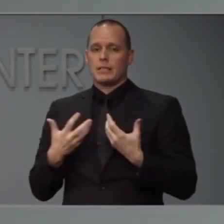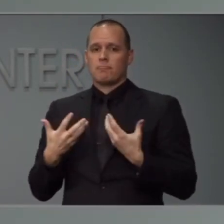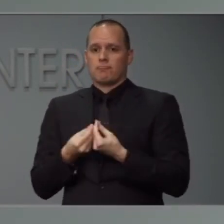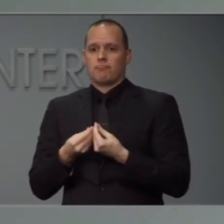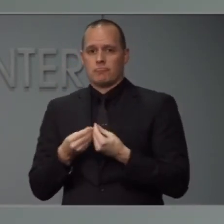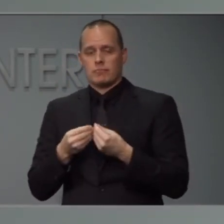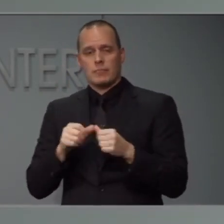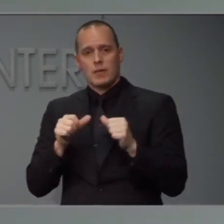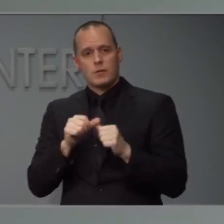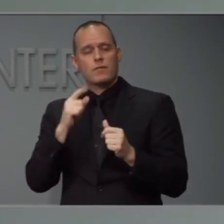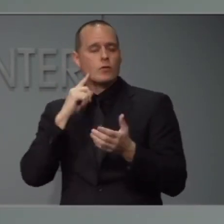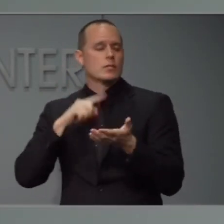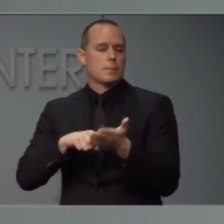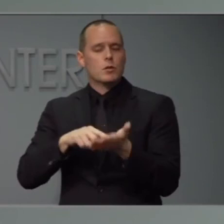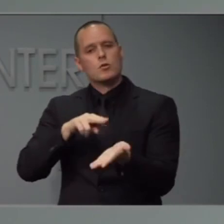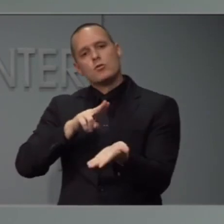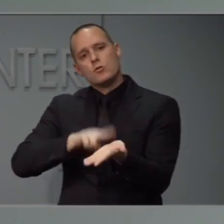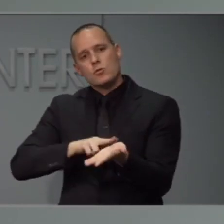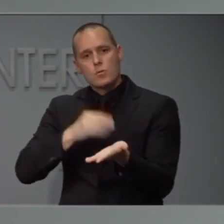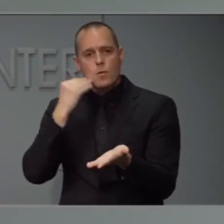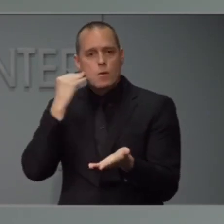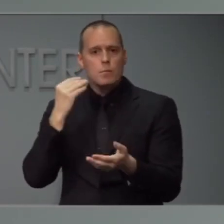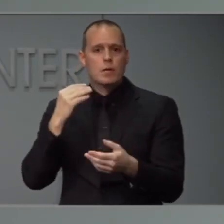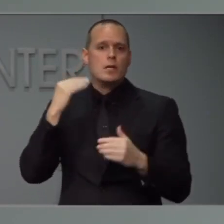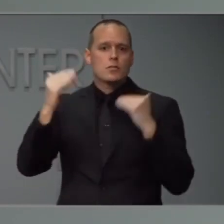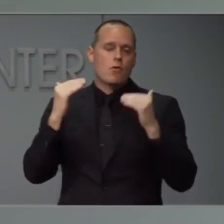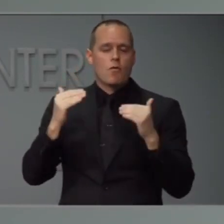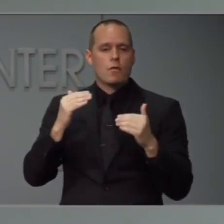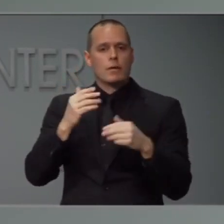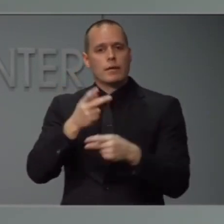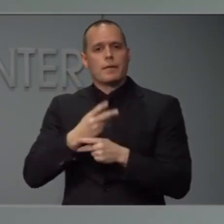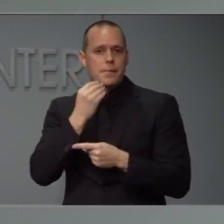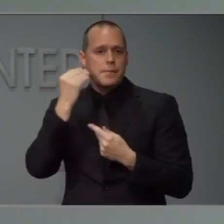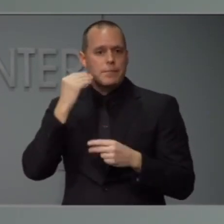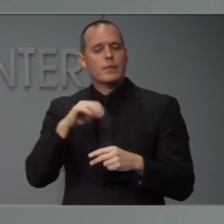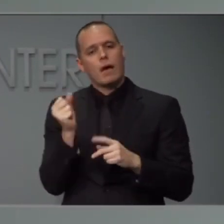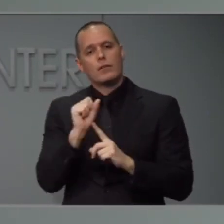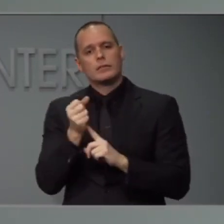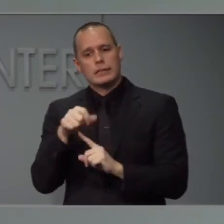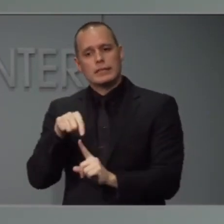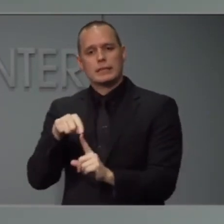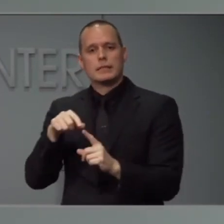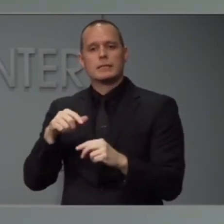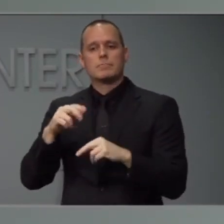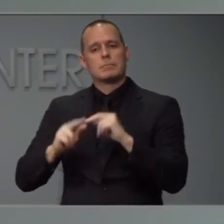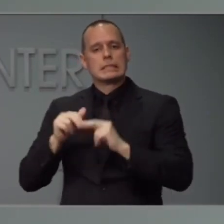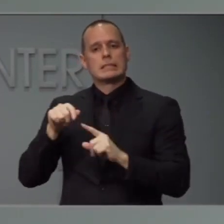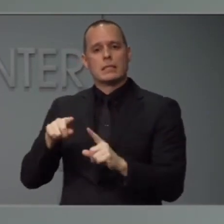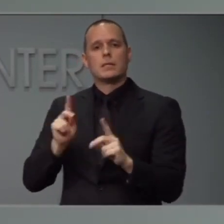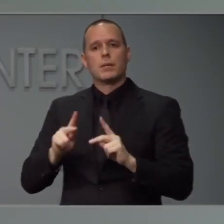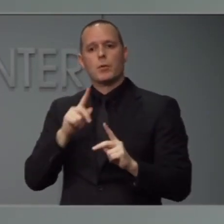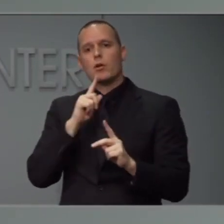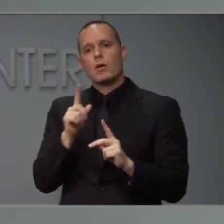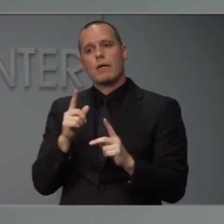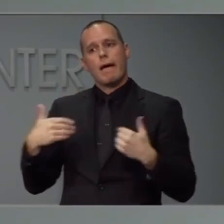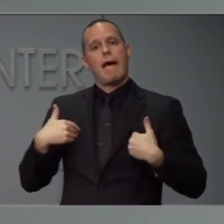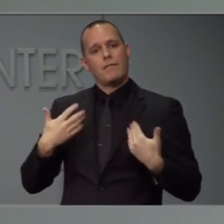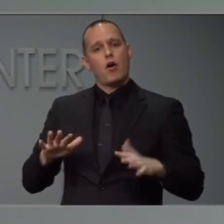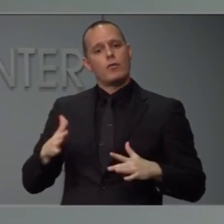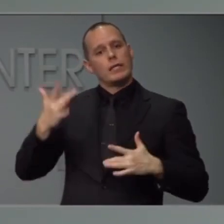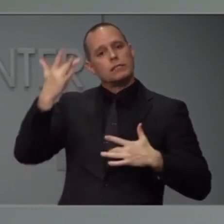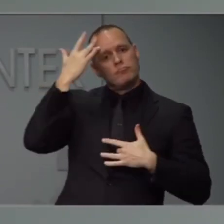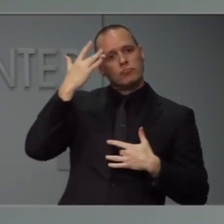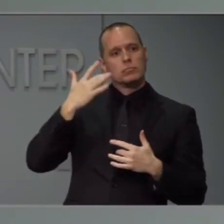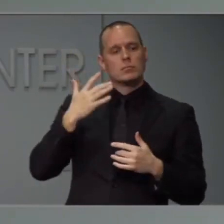our nursing homes, our adult care homes, and other settings where folks are frail from a medical